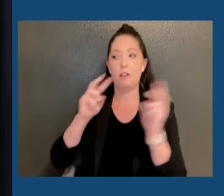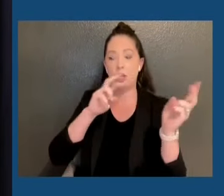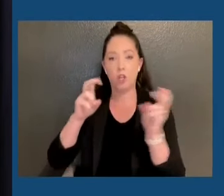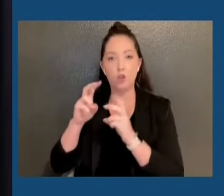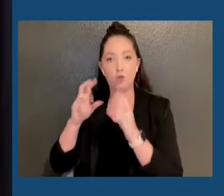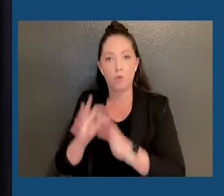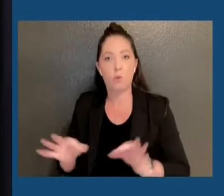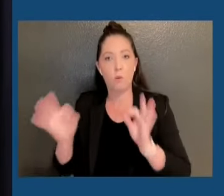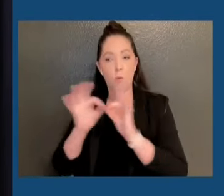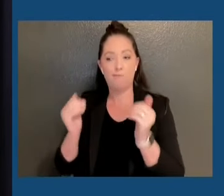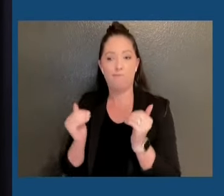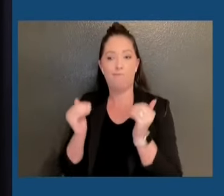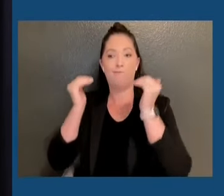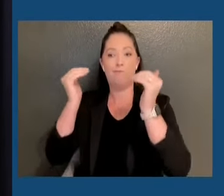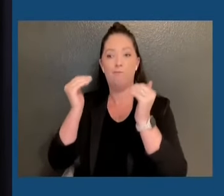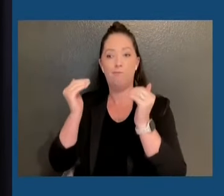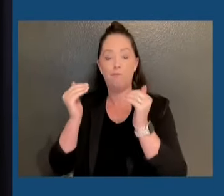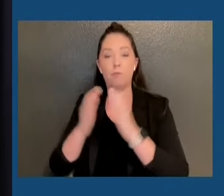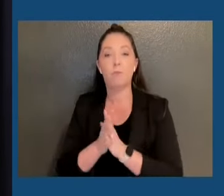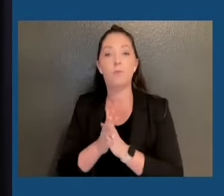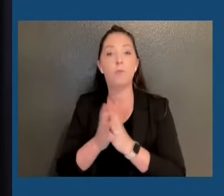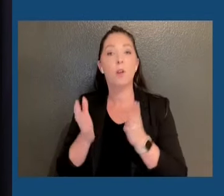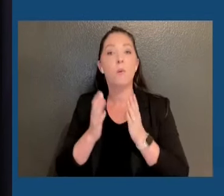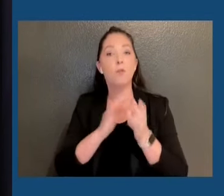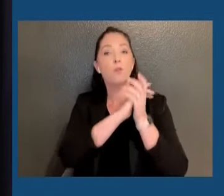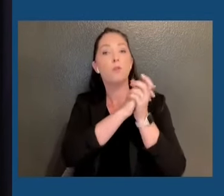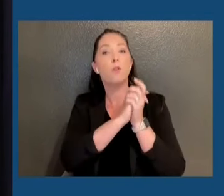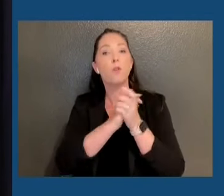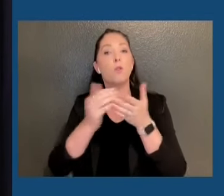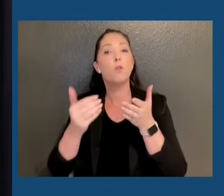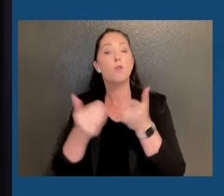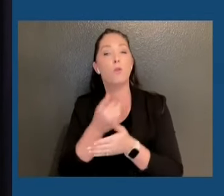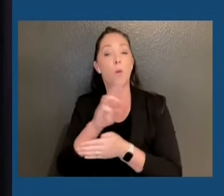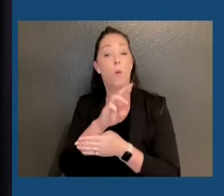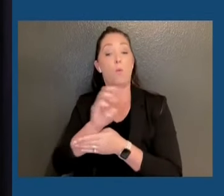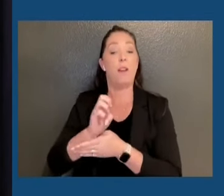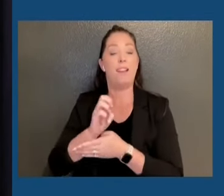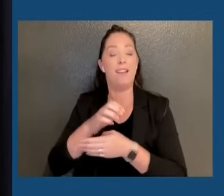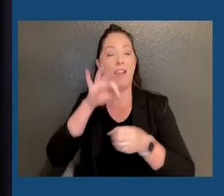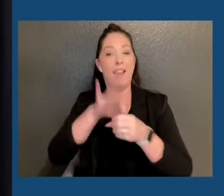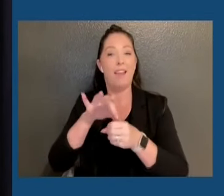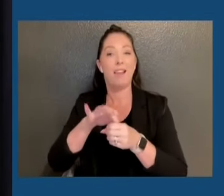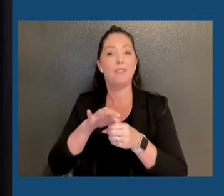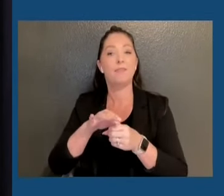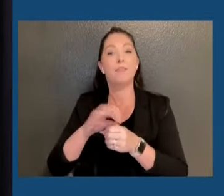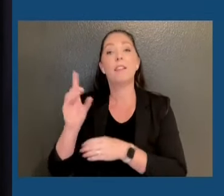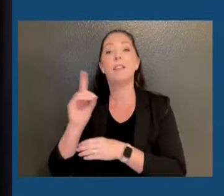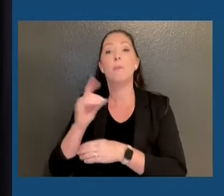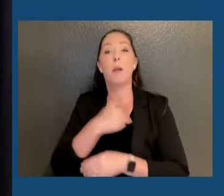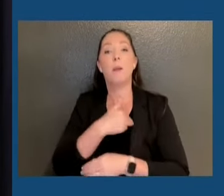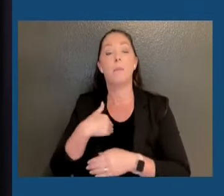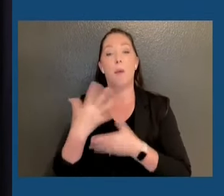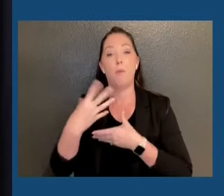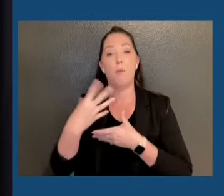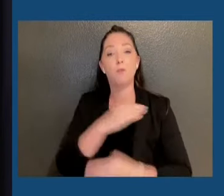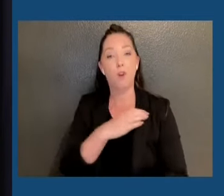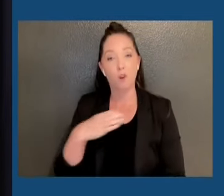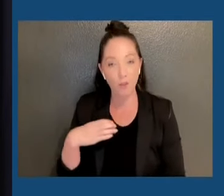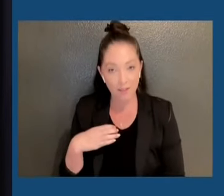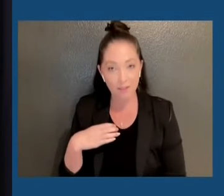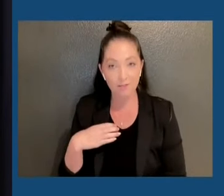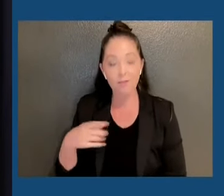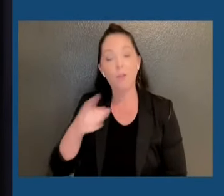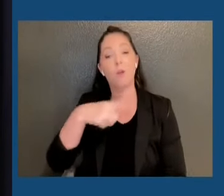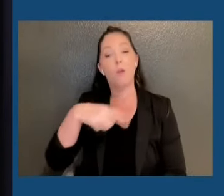also want to congratulate New York's newly elected and newly re-elected Democratic members of Congress as well as those who